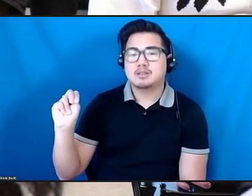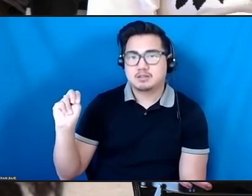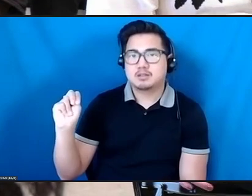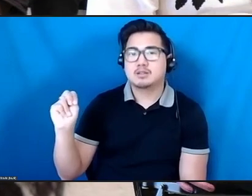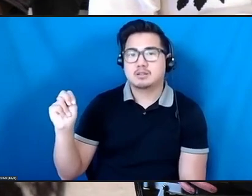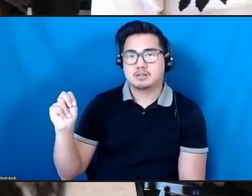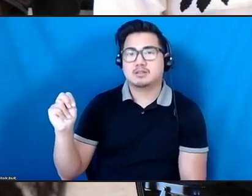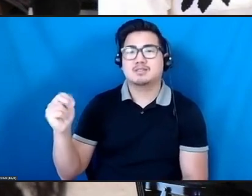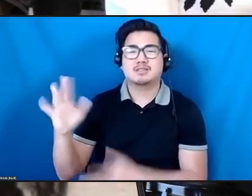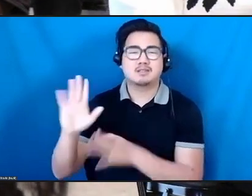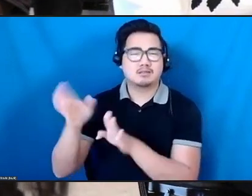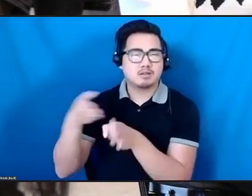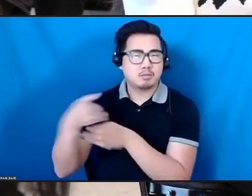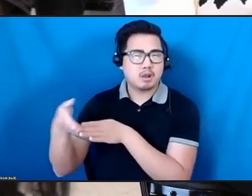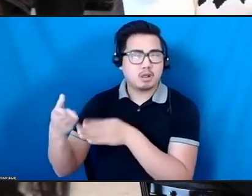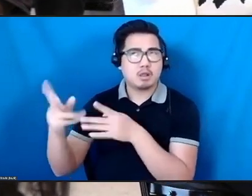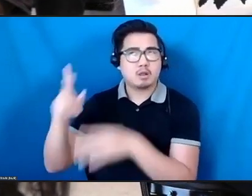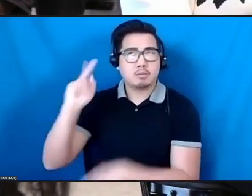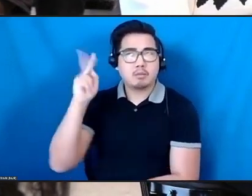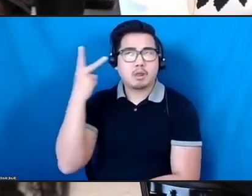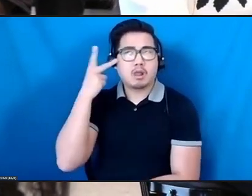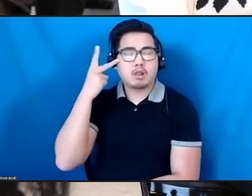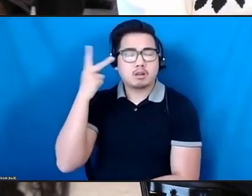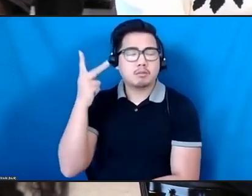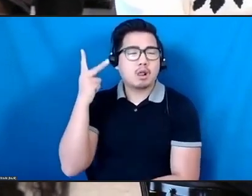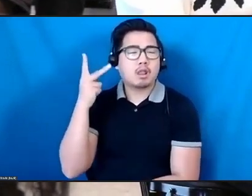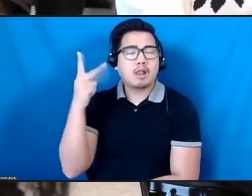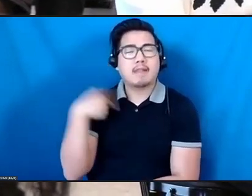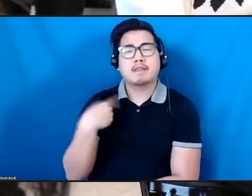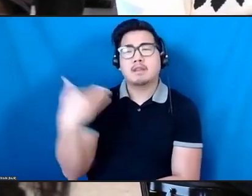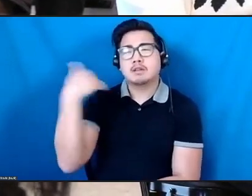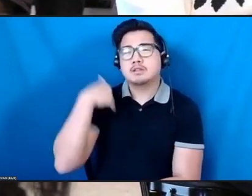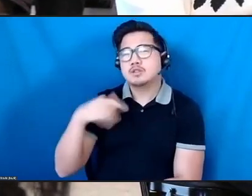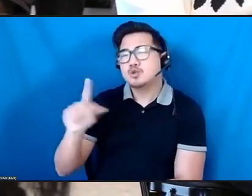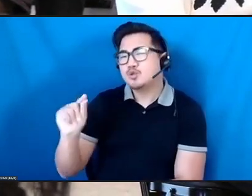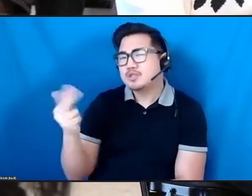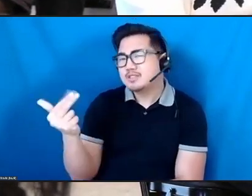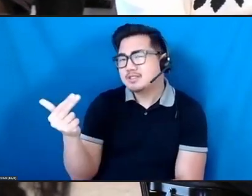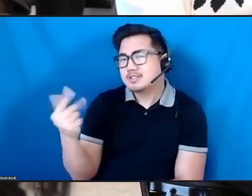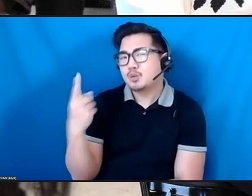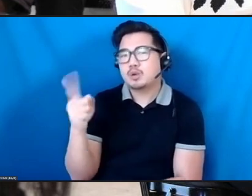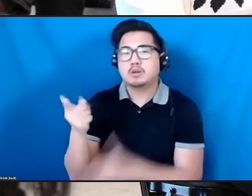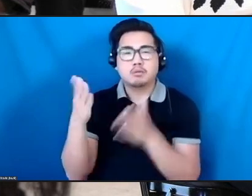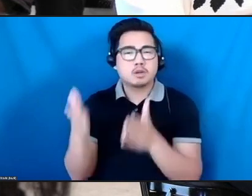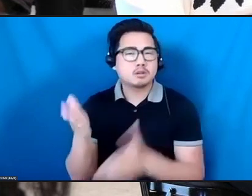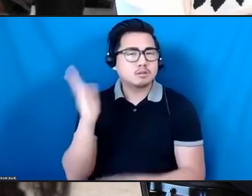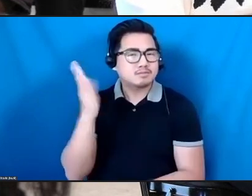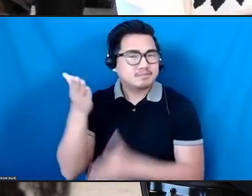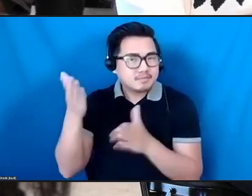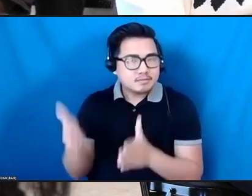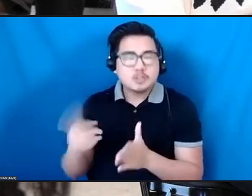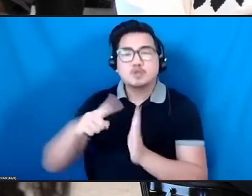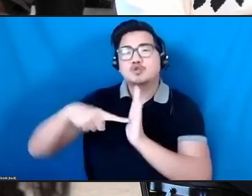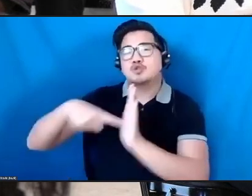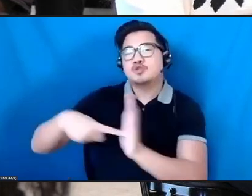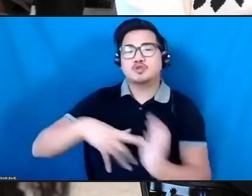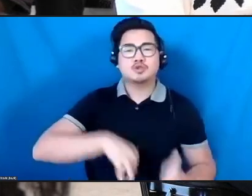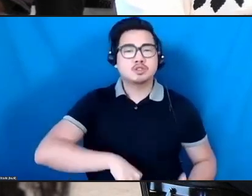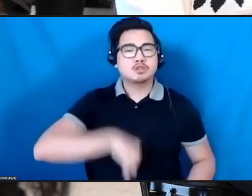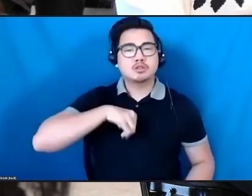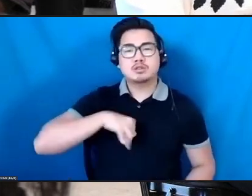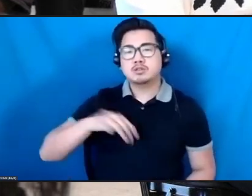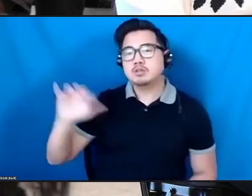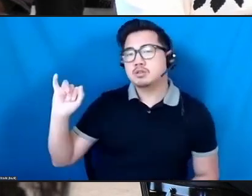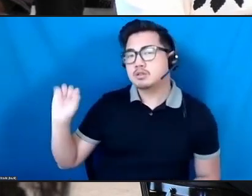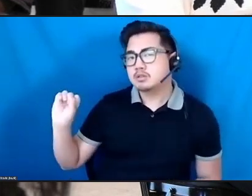2014, I think it was, Derek, presenting Syria, the Trojan women. And